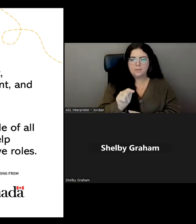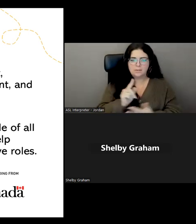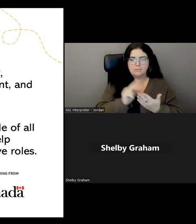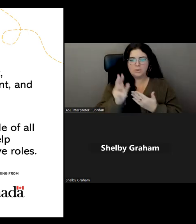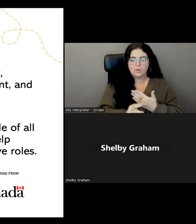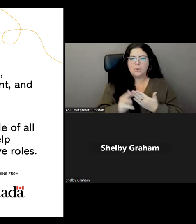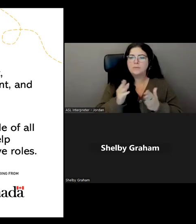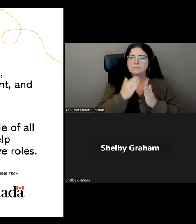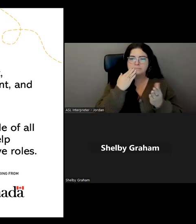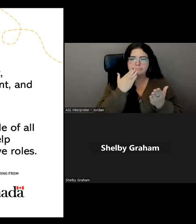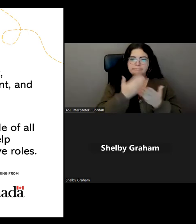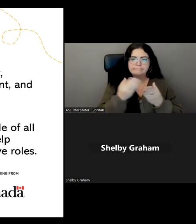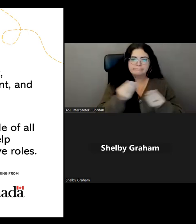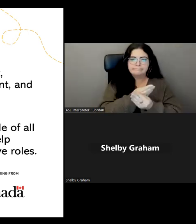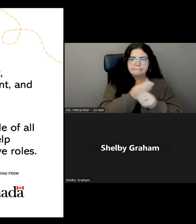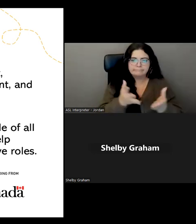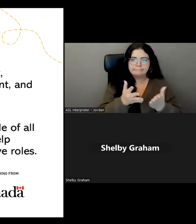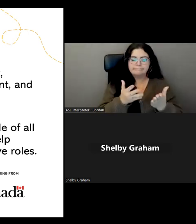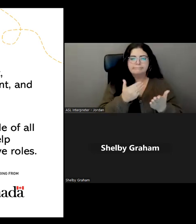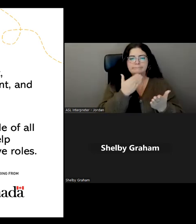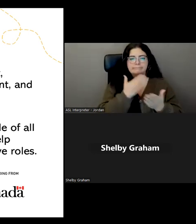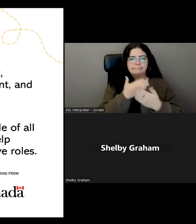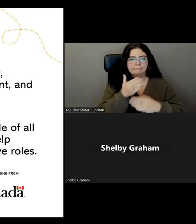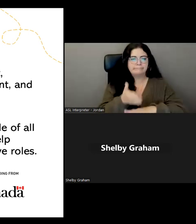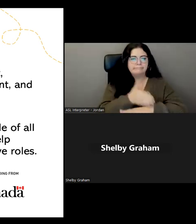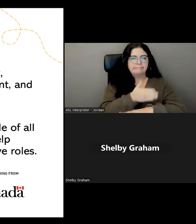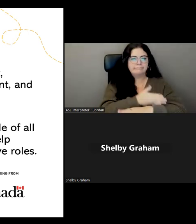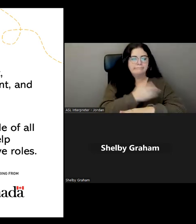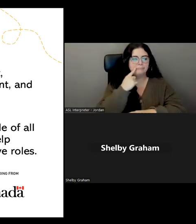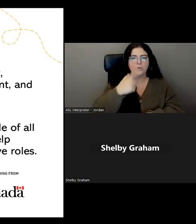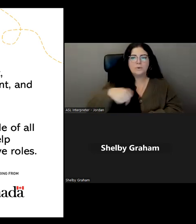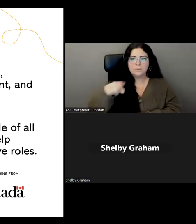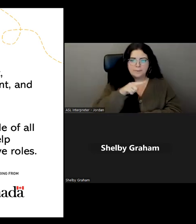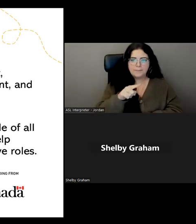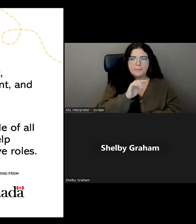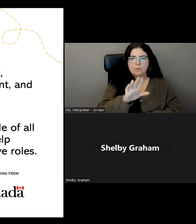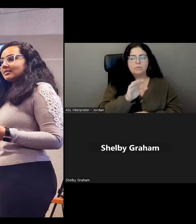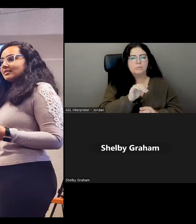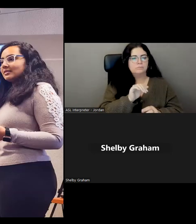informed and to help support social and economic development within their respective worlds.